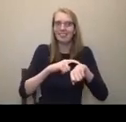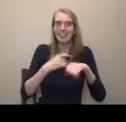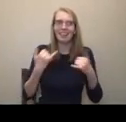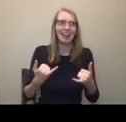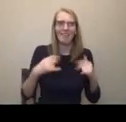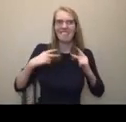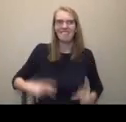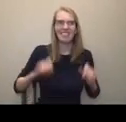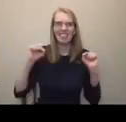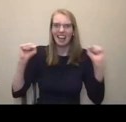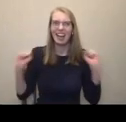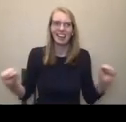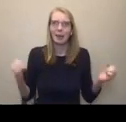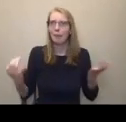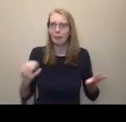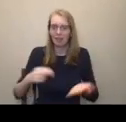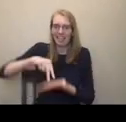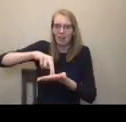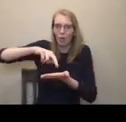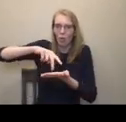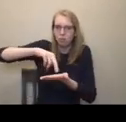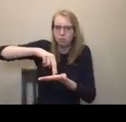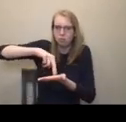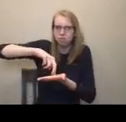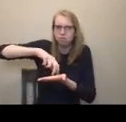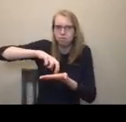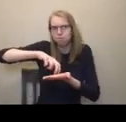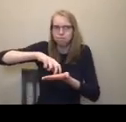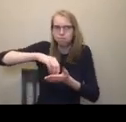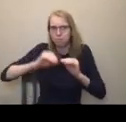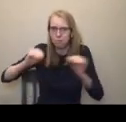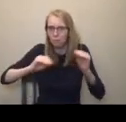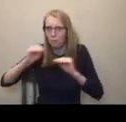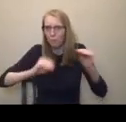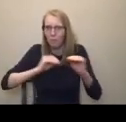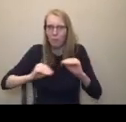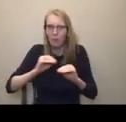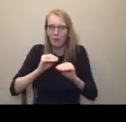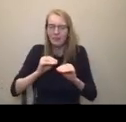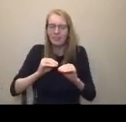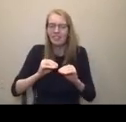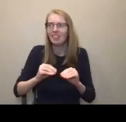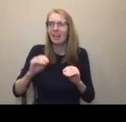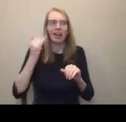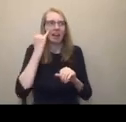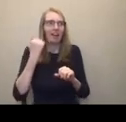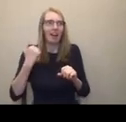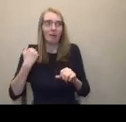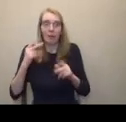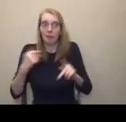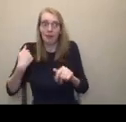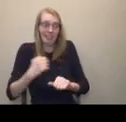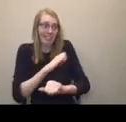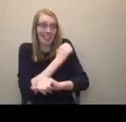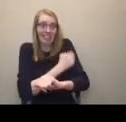that we can, if you've got a lot of people who have ADHD, they've taken all that energy and you give them a chance to blow it out. So basically, relaxed performance means giving